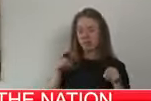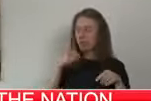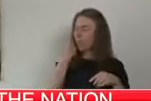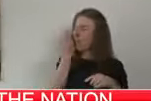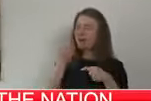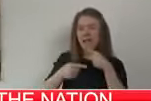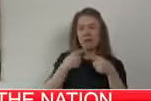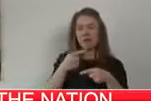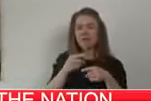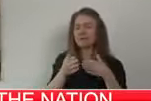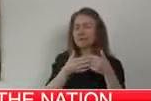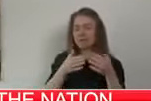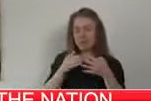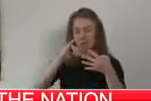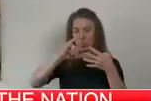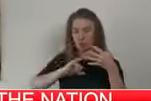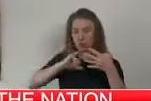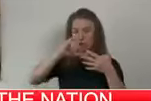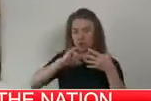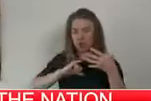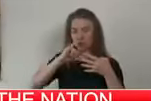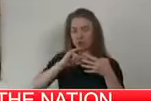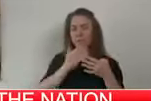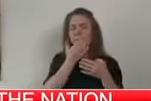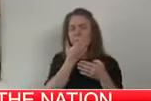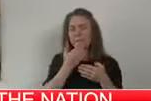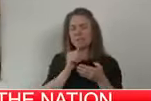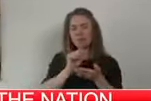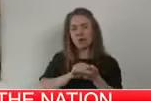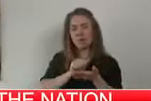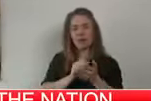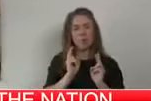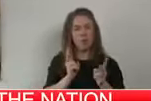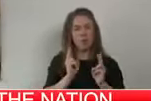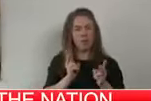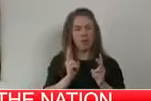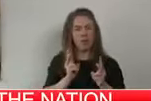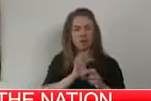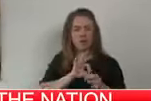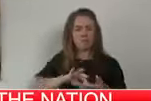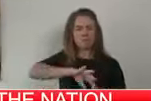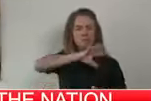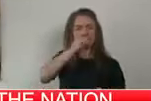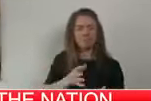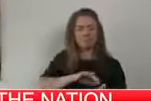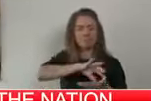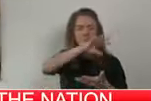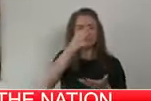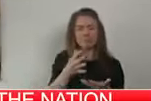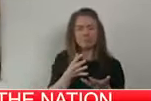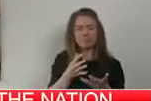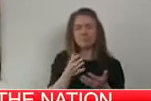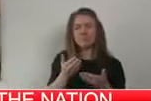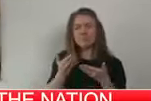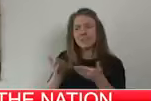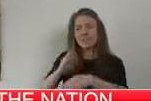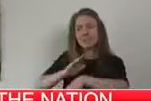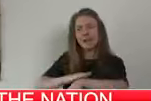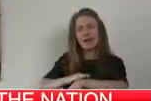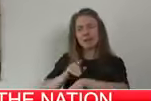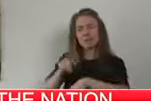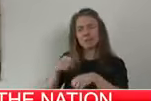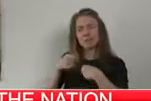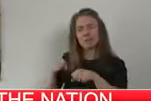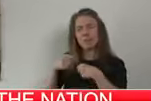Shop normally. If we do that, our supermarkets will have time to restock their shelves.